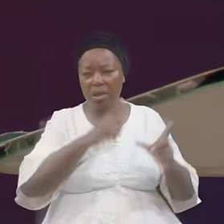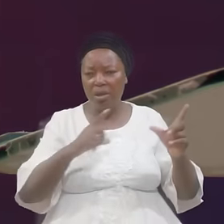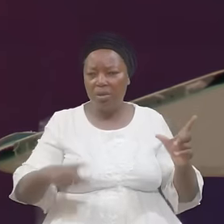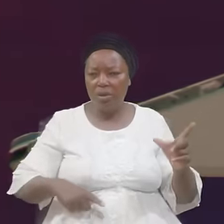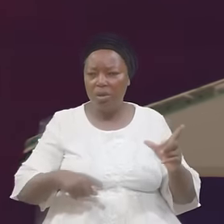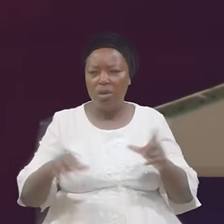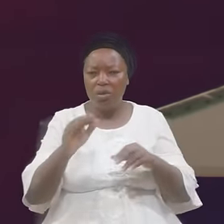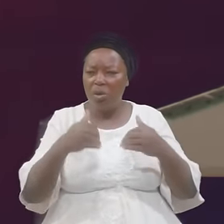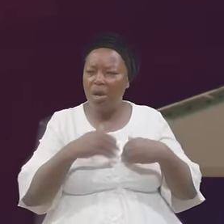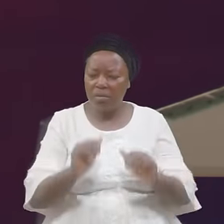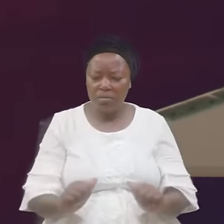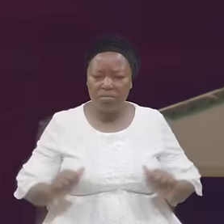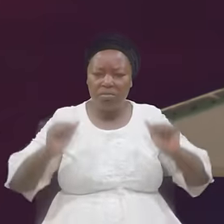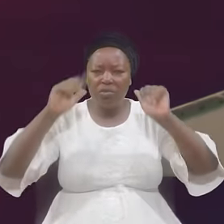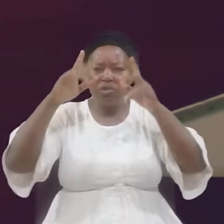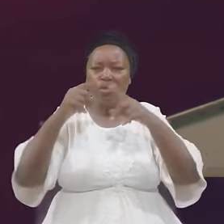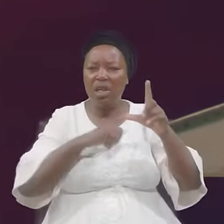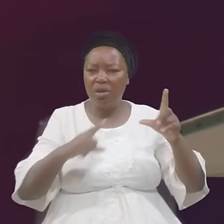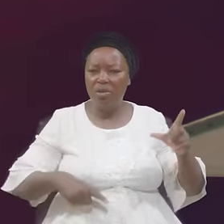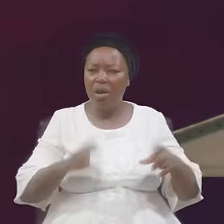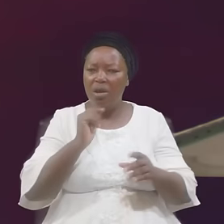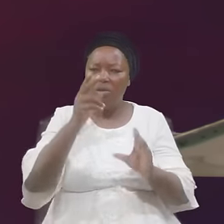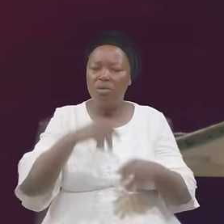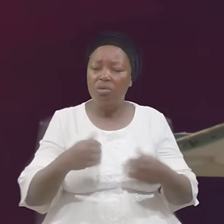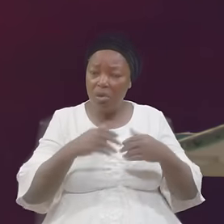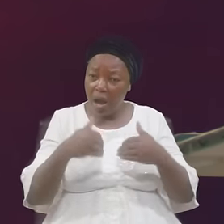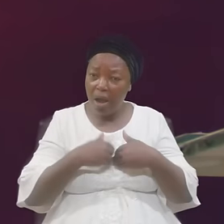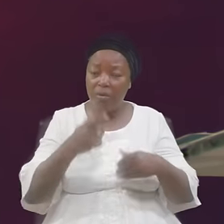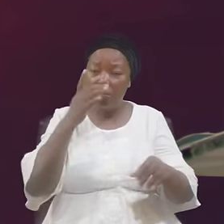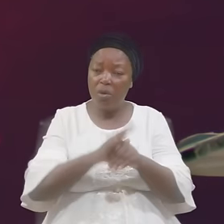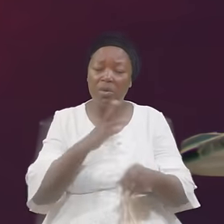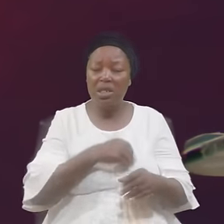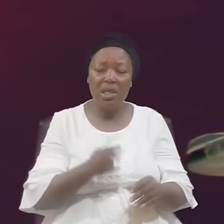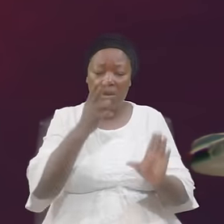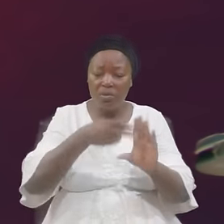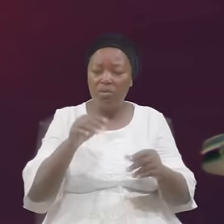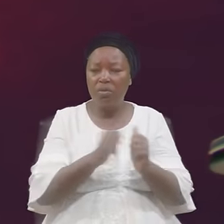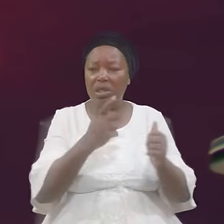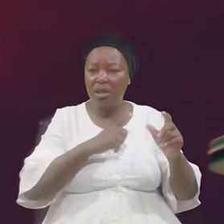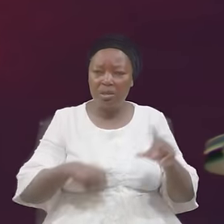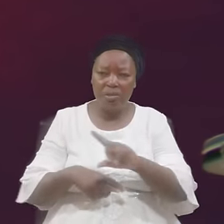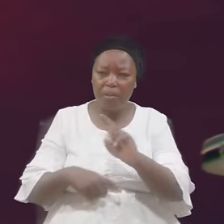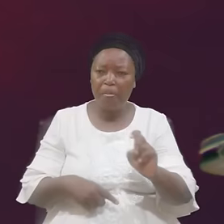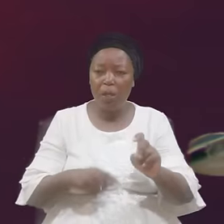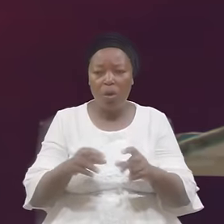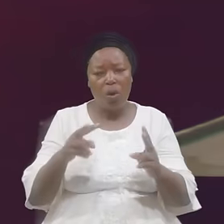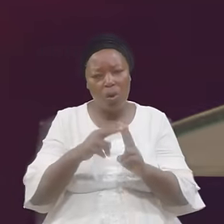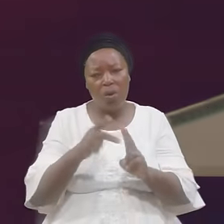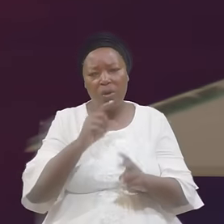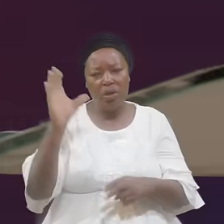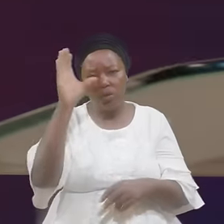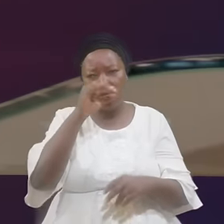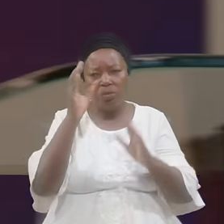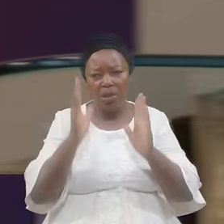Consecration To the Lord Are you In covenant Relationship For the Lord Are you A stranger To the